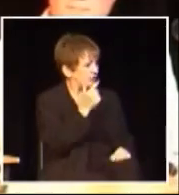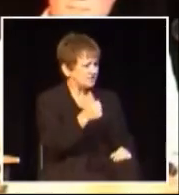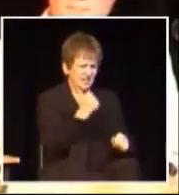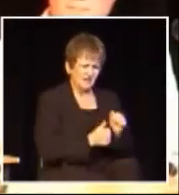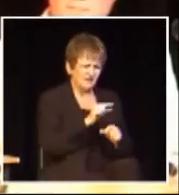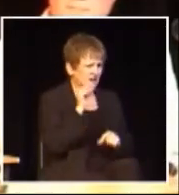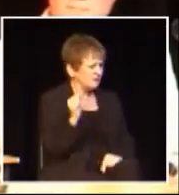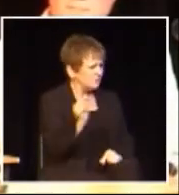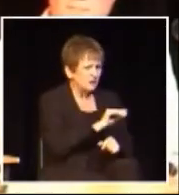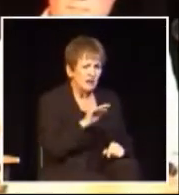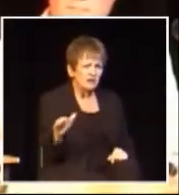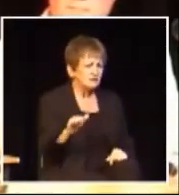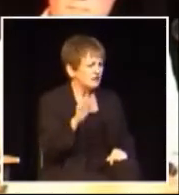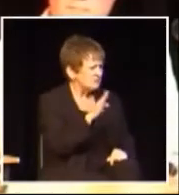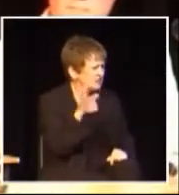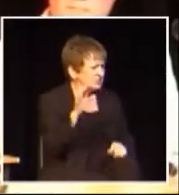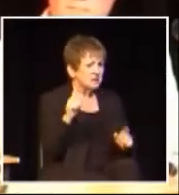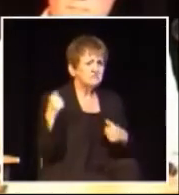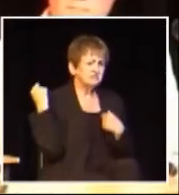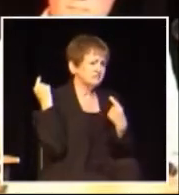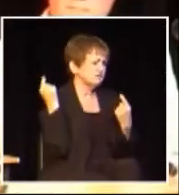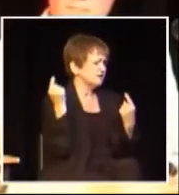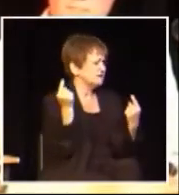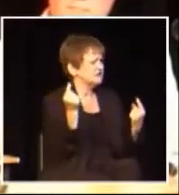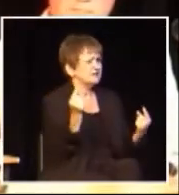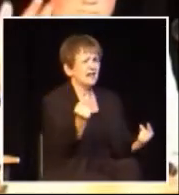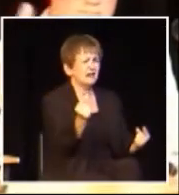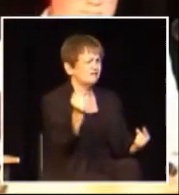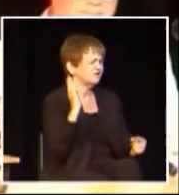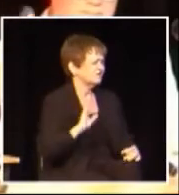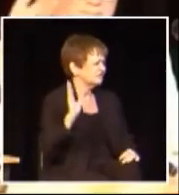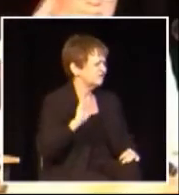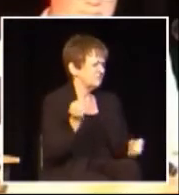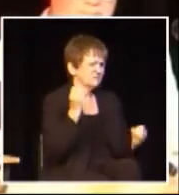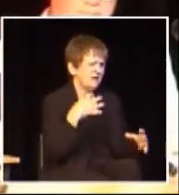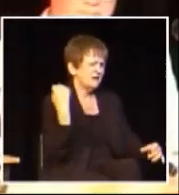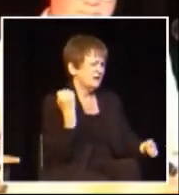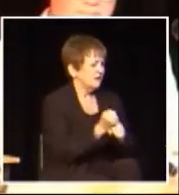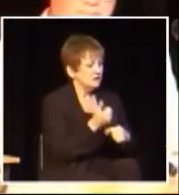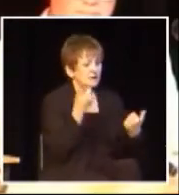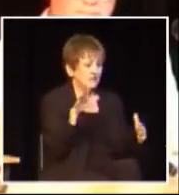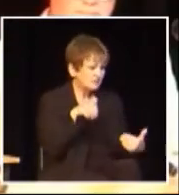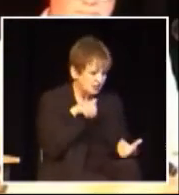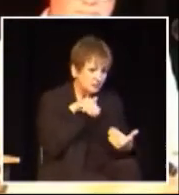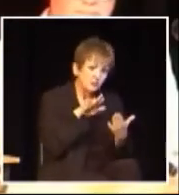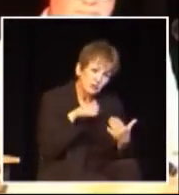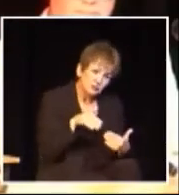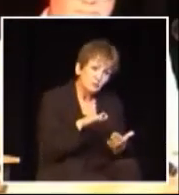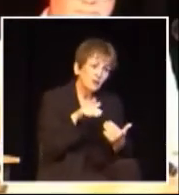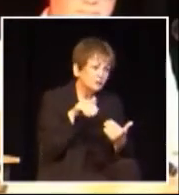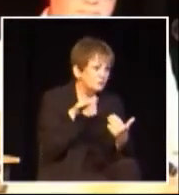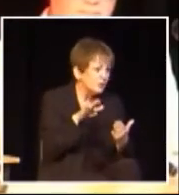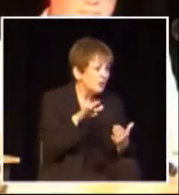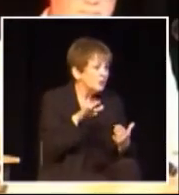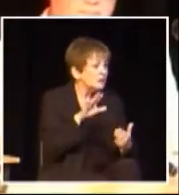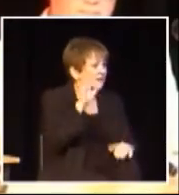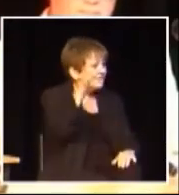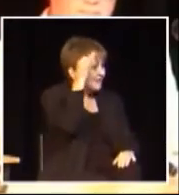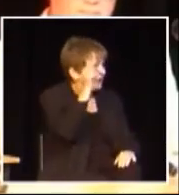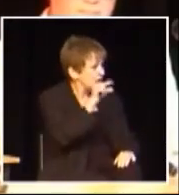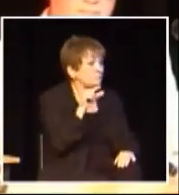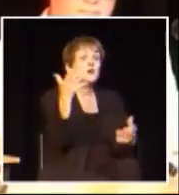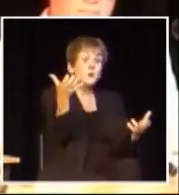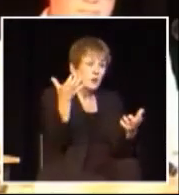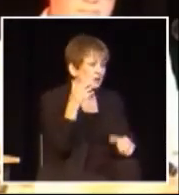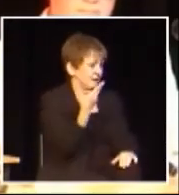I wasn't surprised because every government in BC since the time of Bill Bennett had been approached to take on the